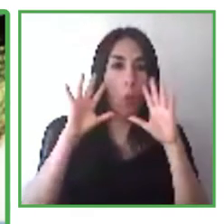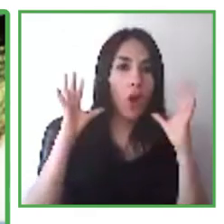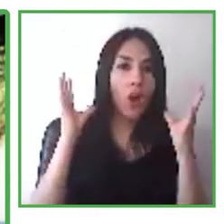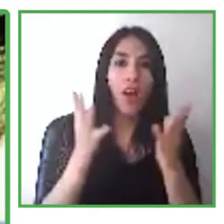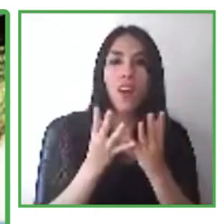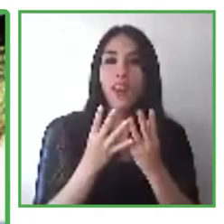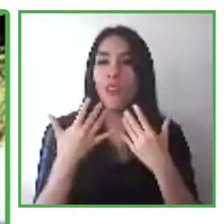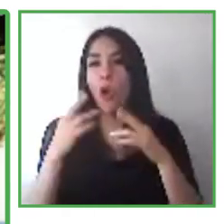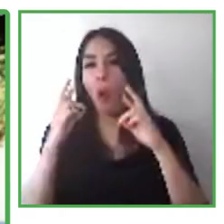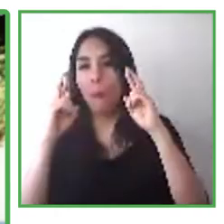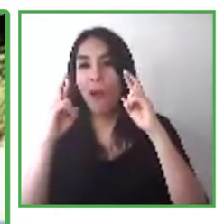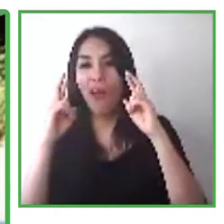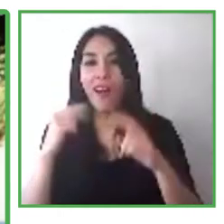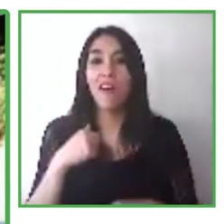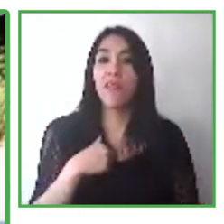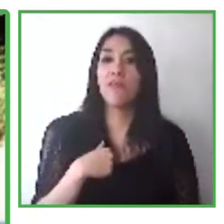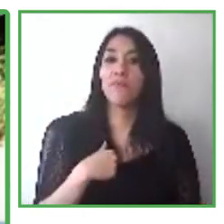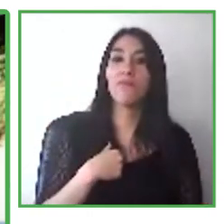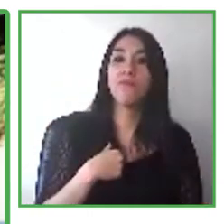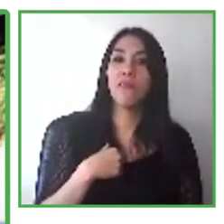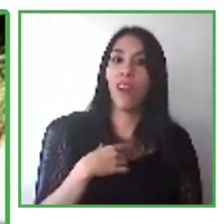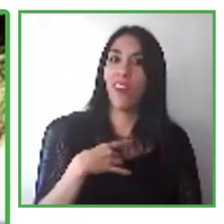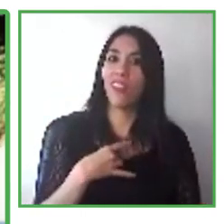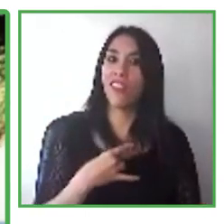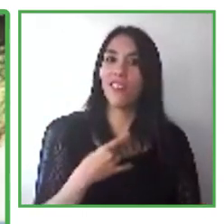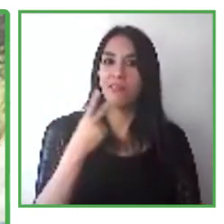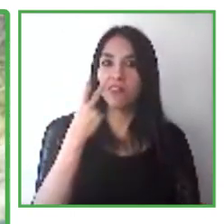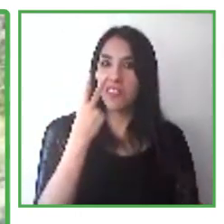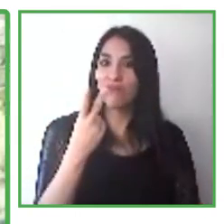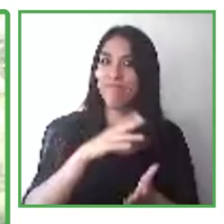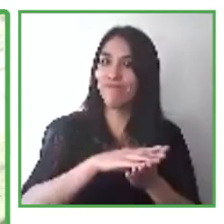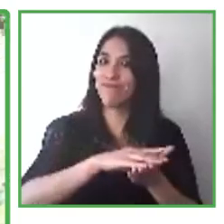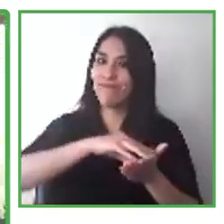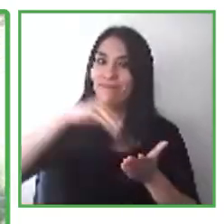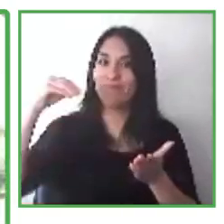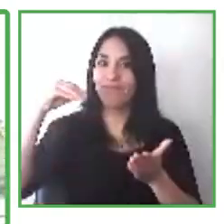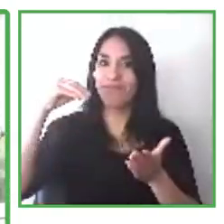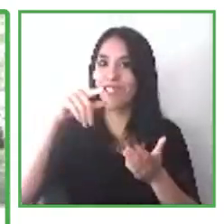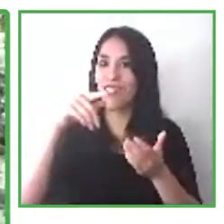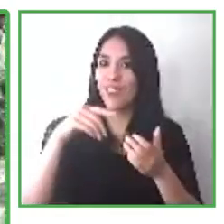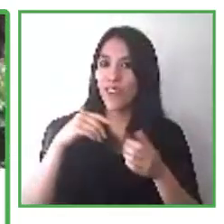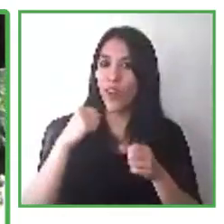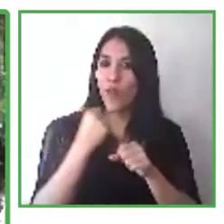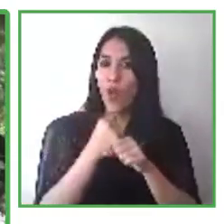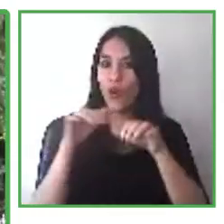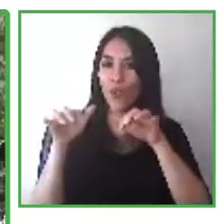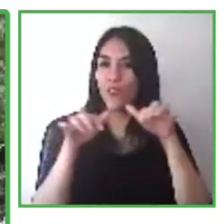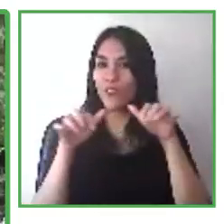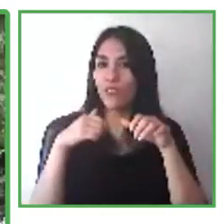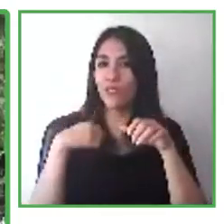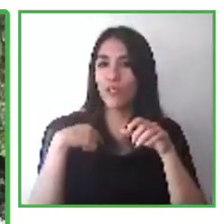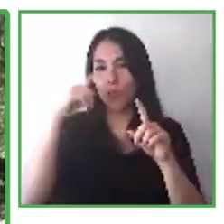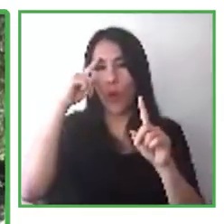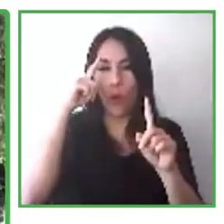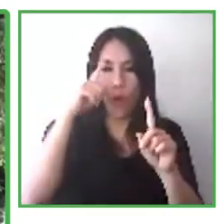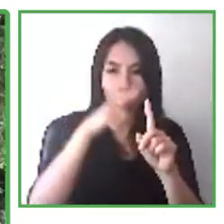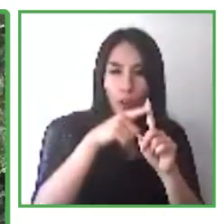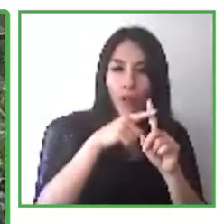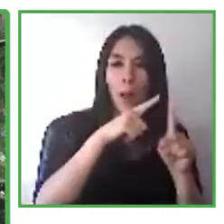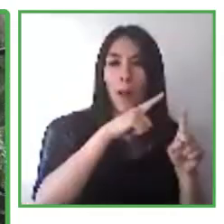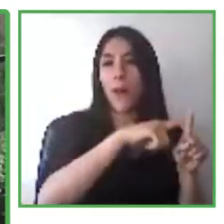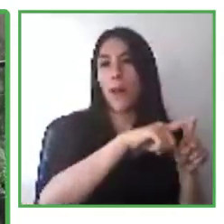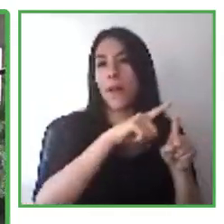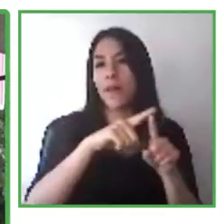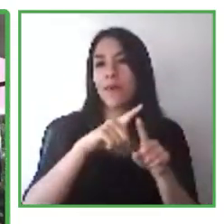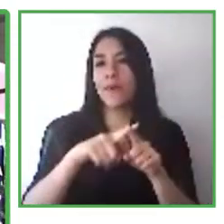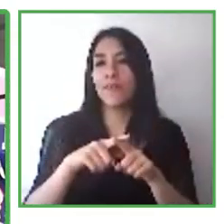What Poeta gave me is knowledge, friends and connections promoting and encouraging youth